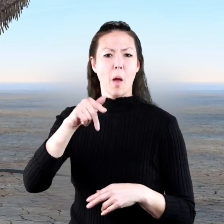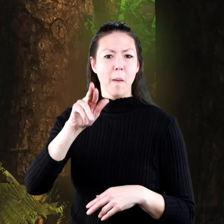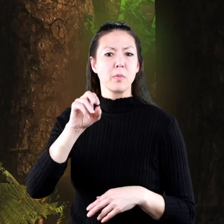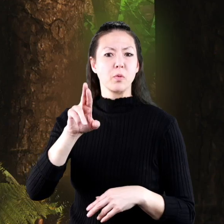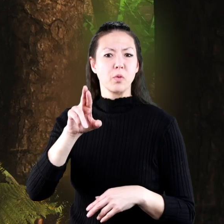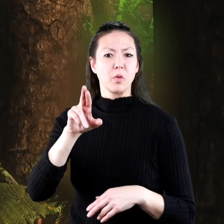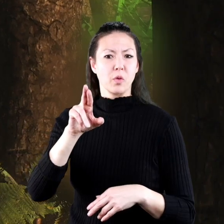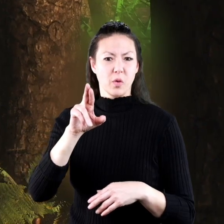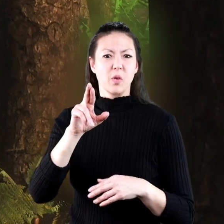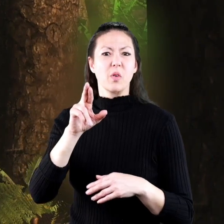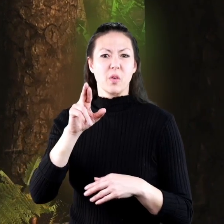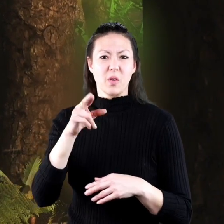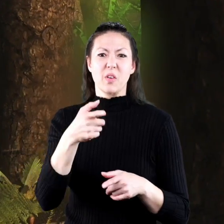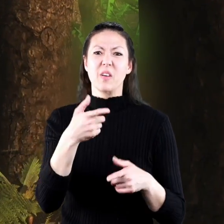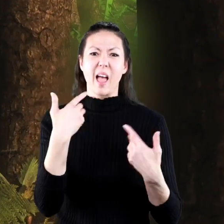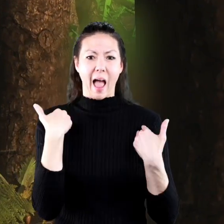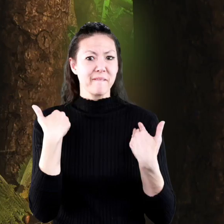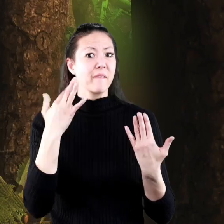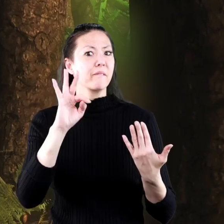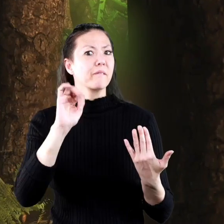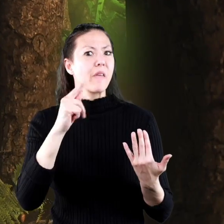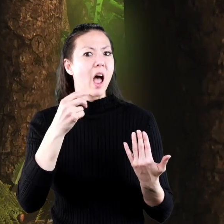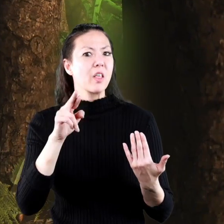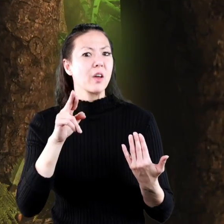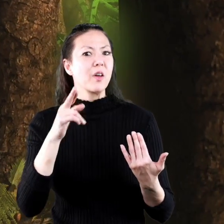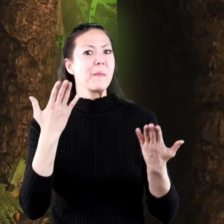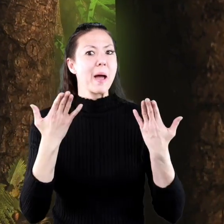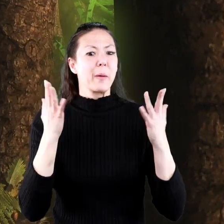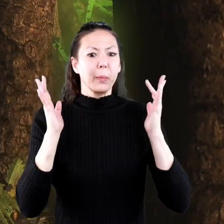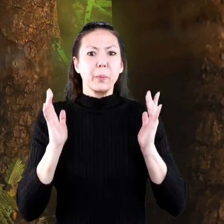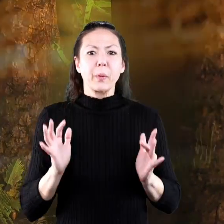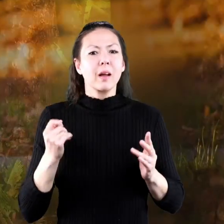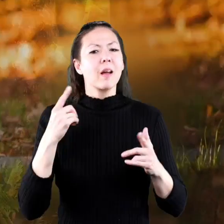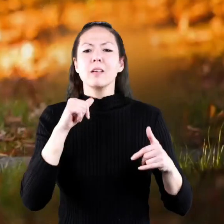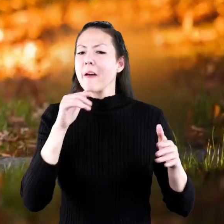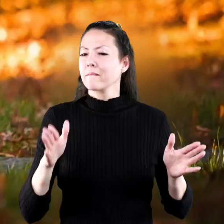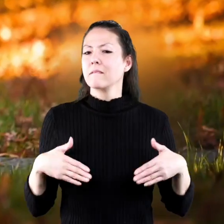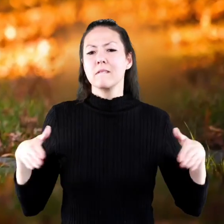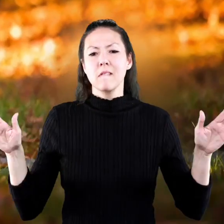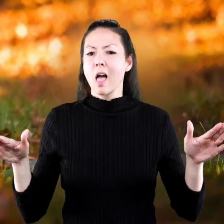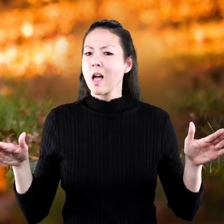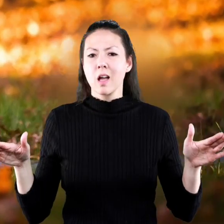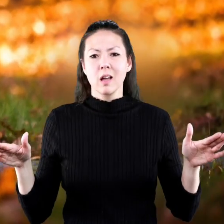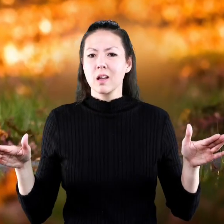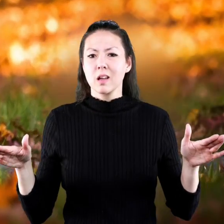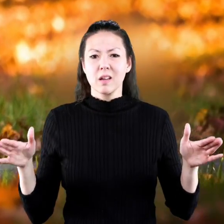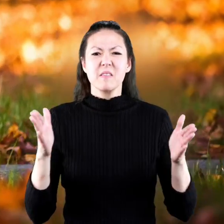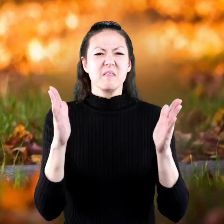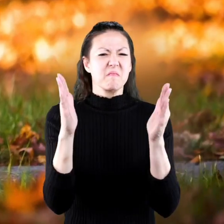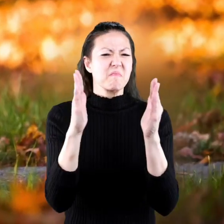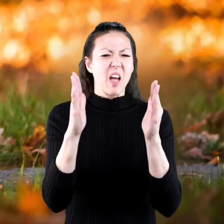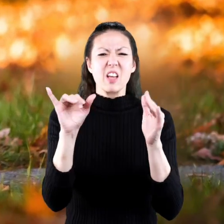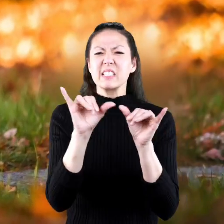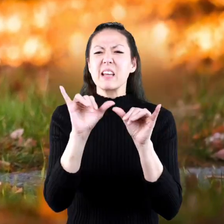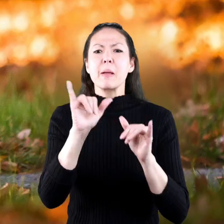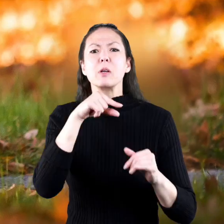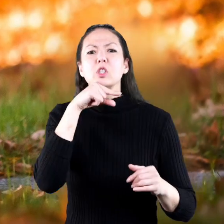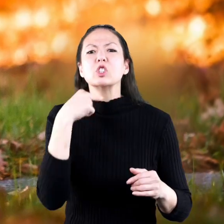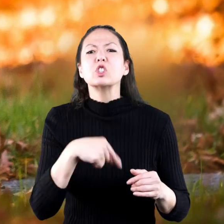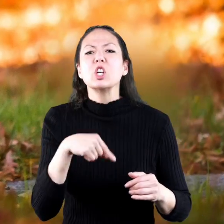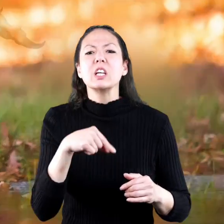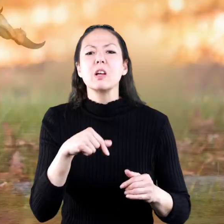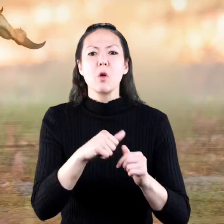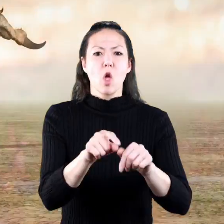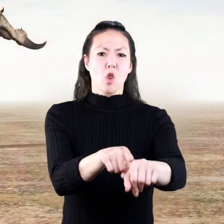velociraptor it was very swift and probably had feathers but it couldn't fly it was only about the